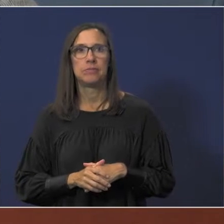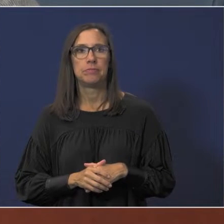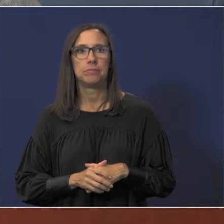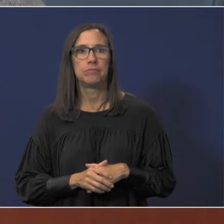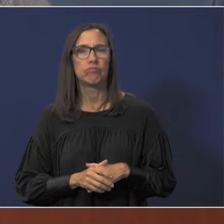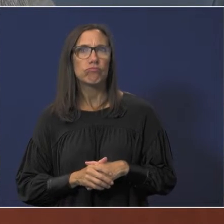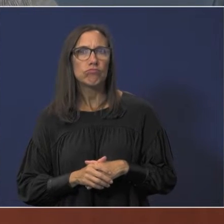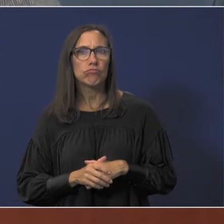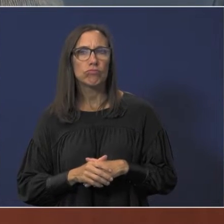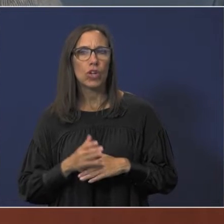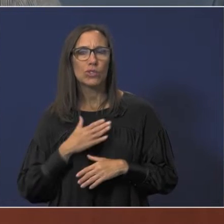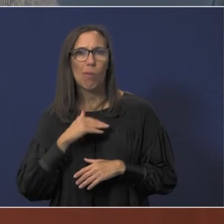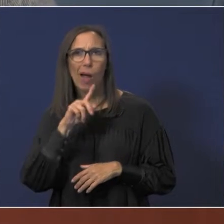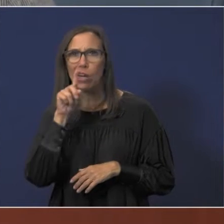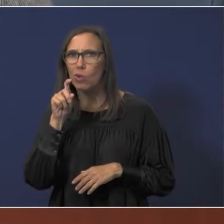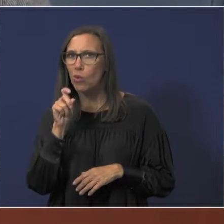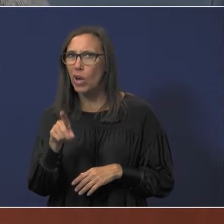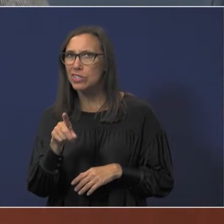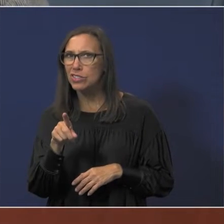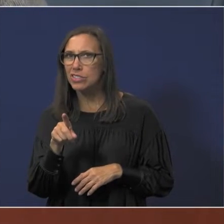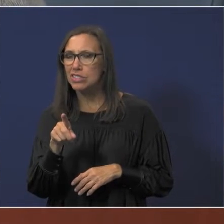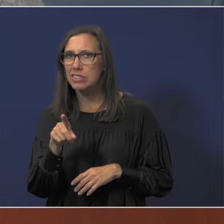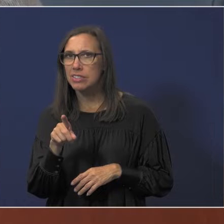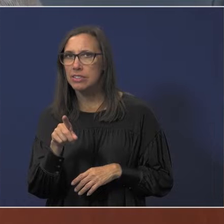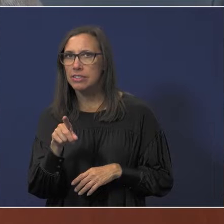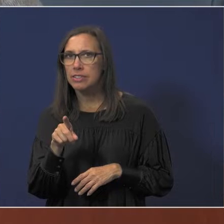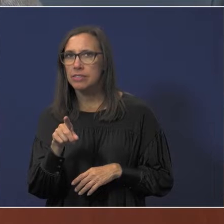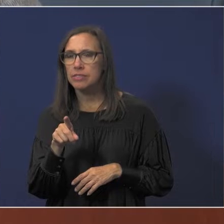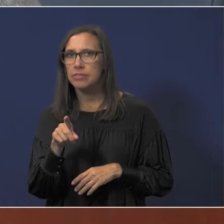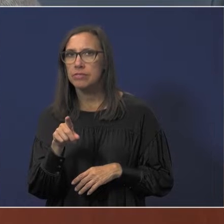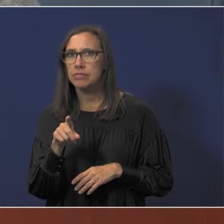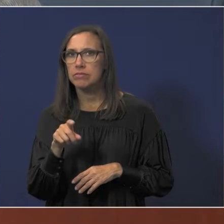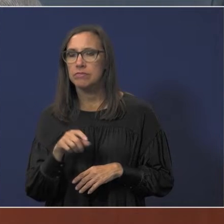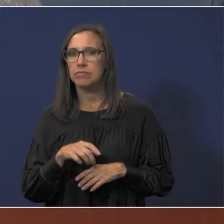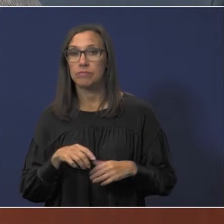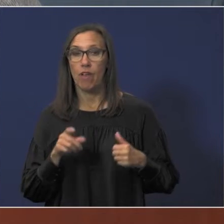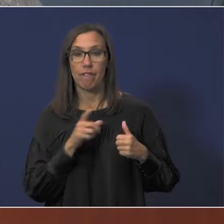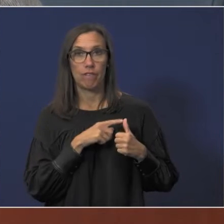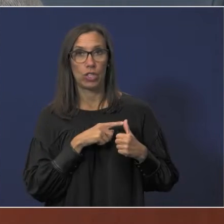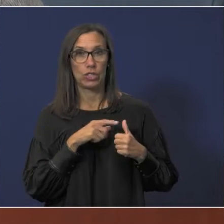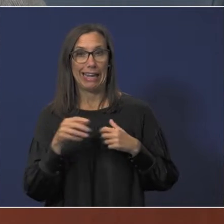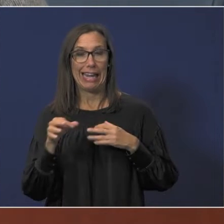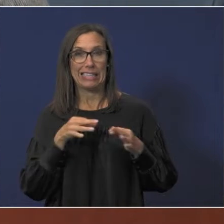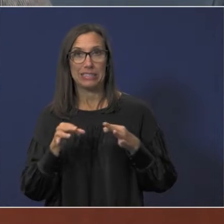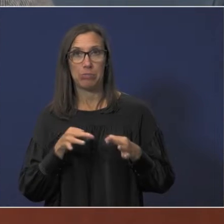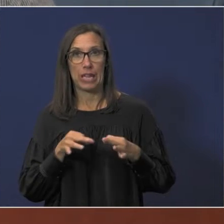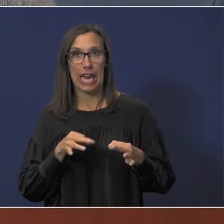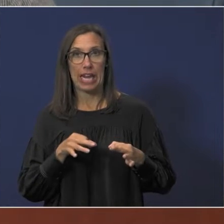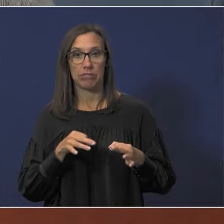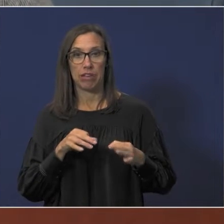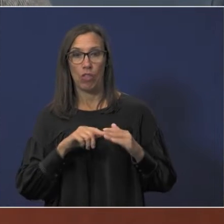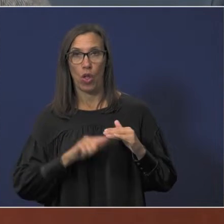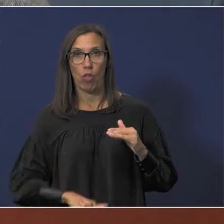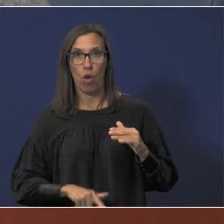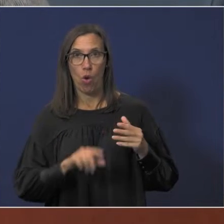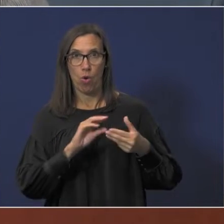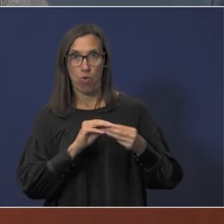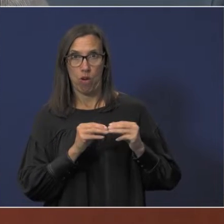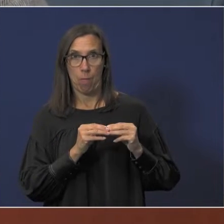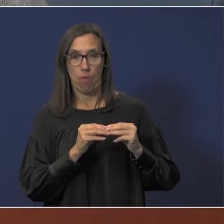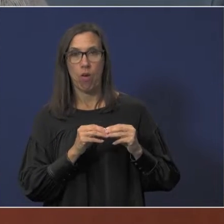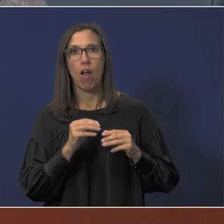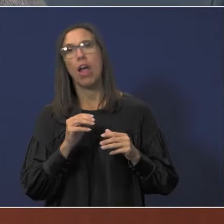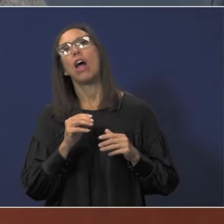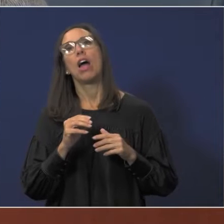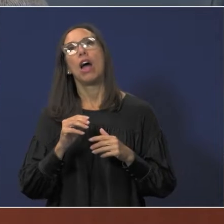So the question I have for you is, one, explain this low rating, and then